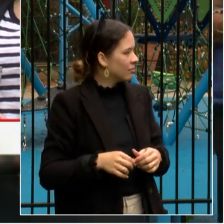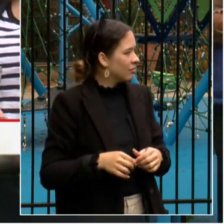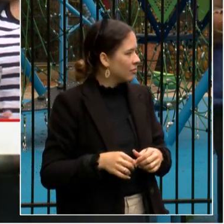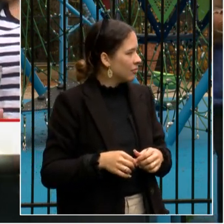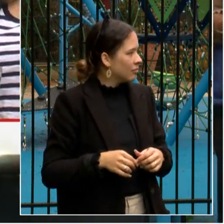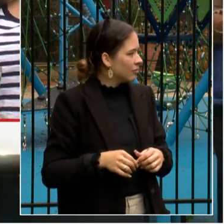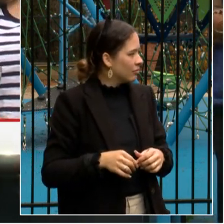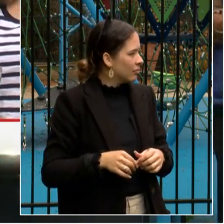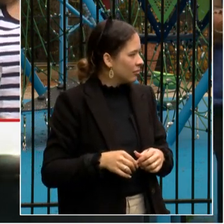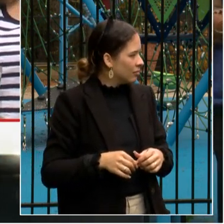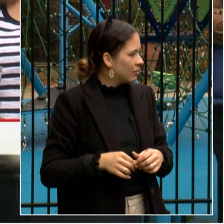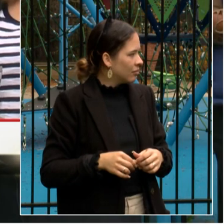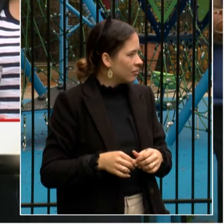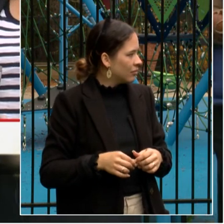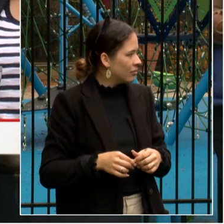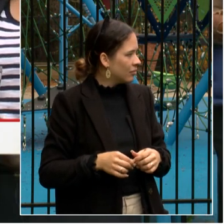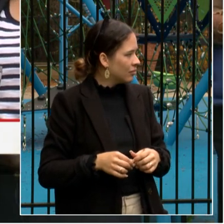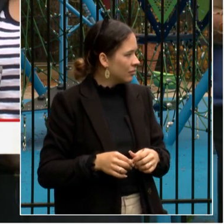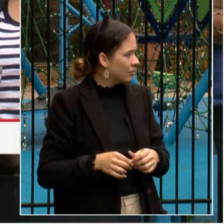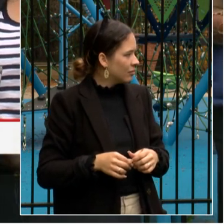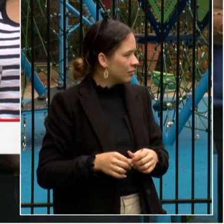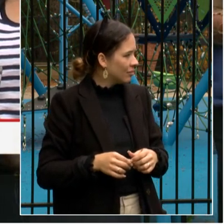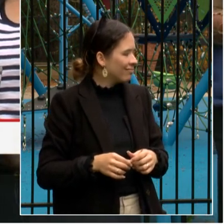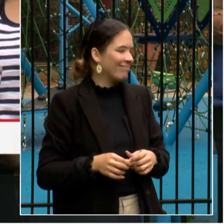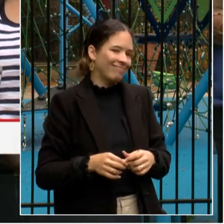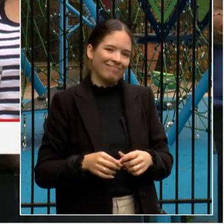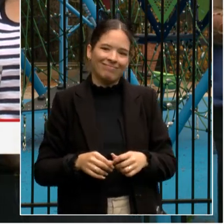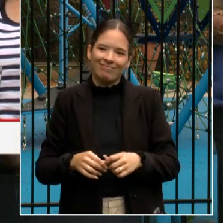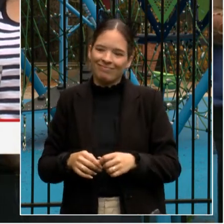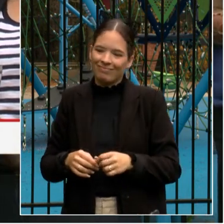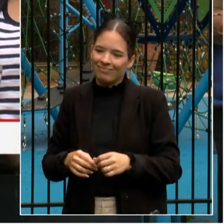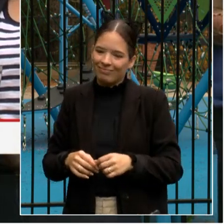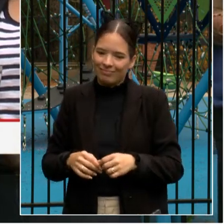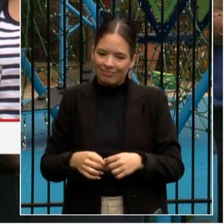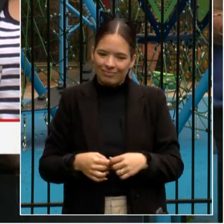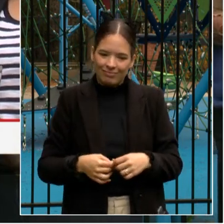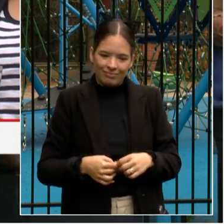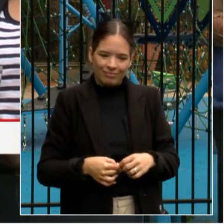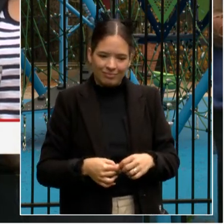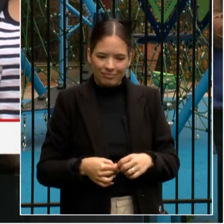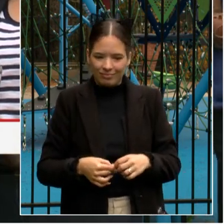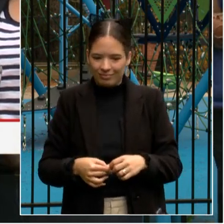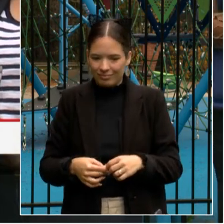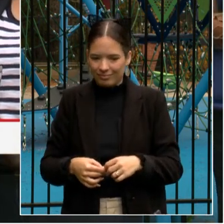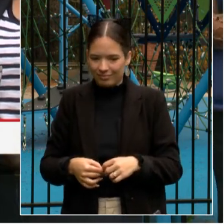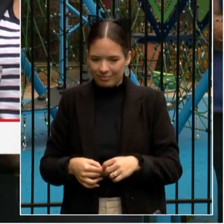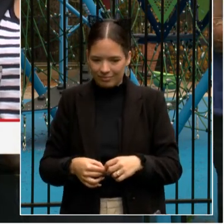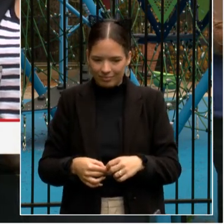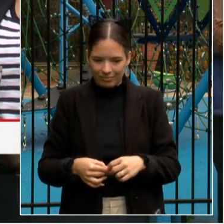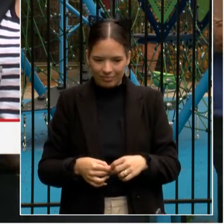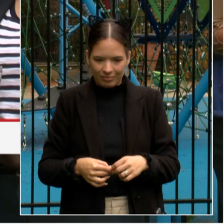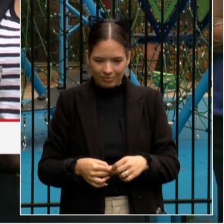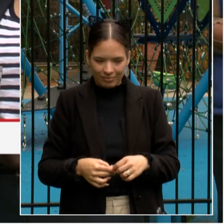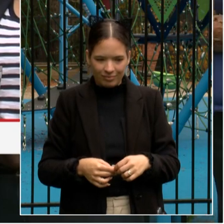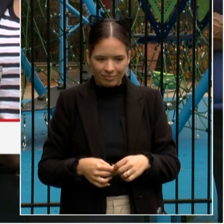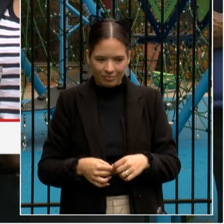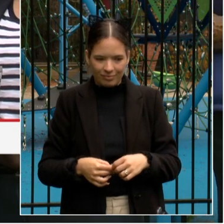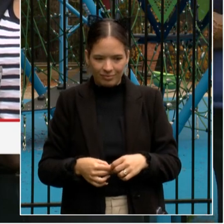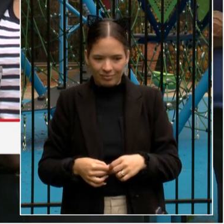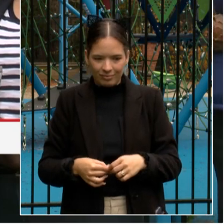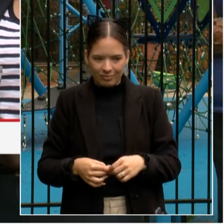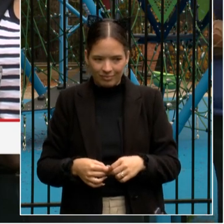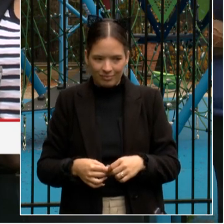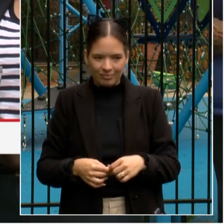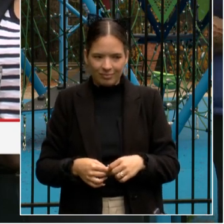in the district. In 2020, won a National Blue Ribbon We are a bilingual